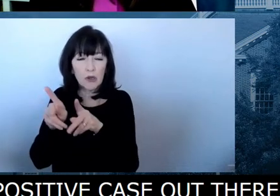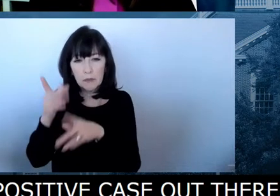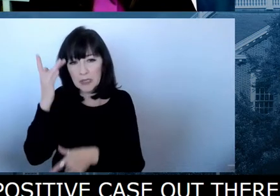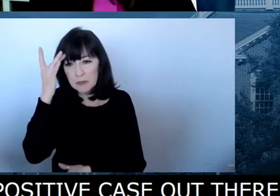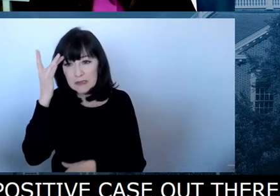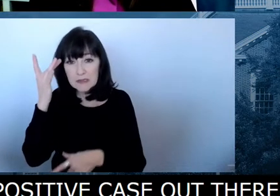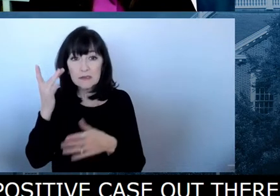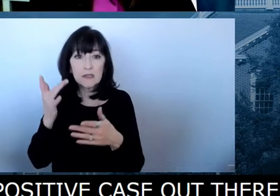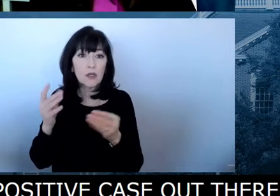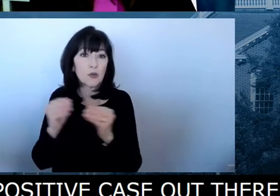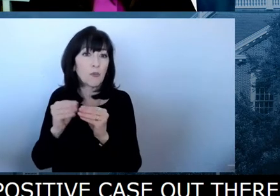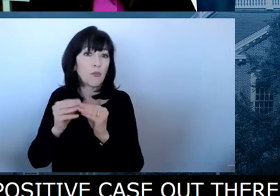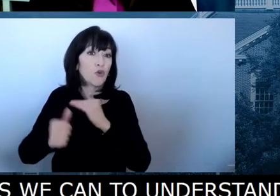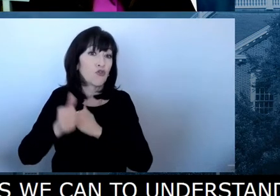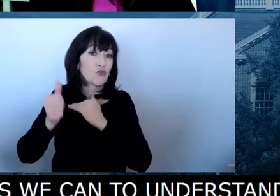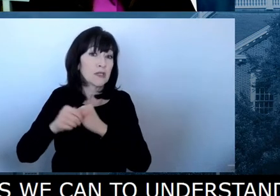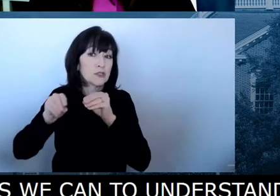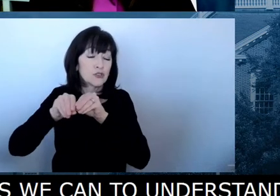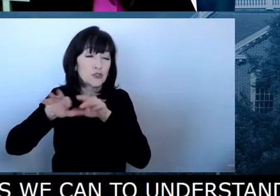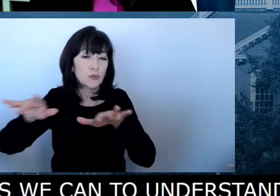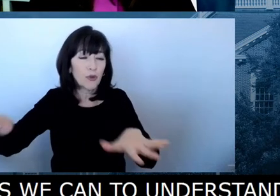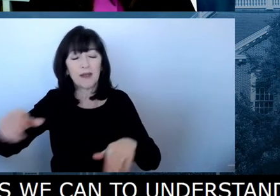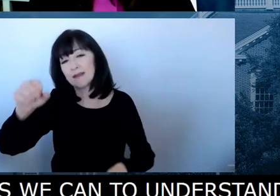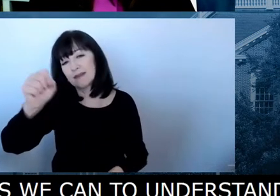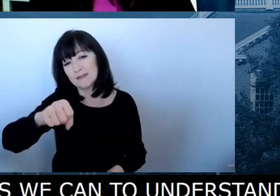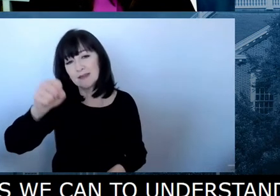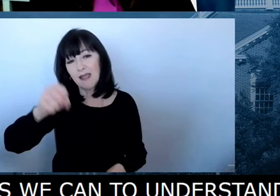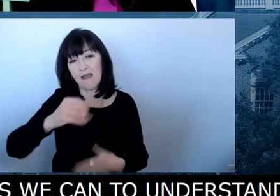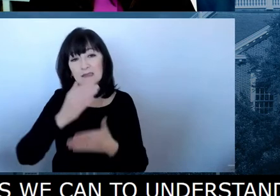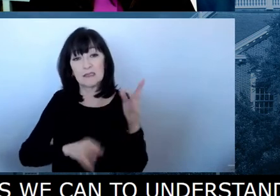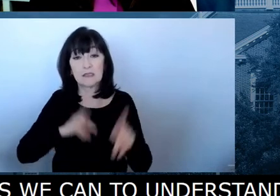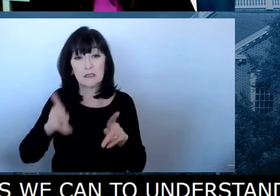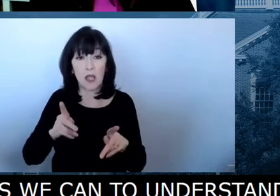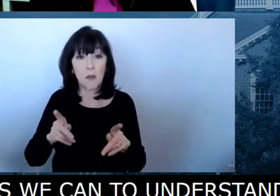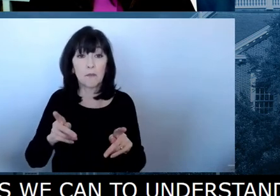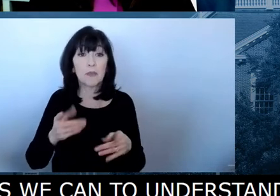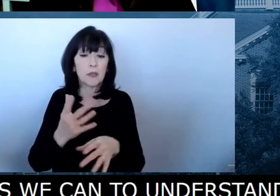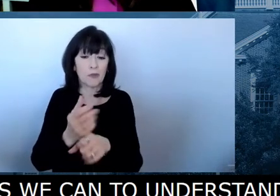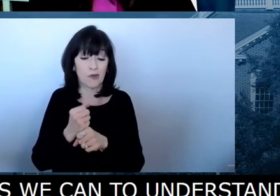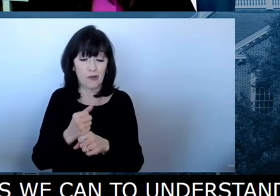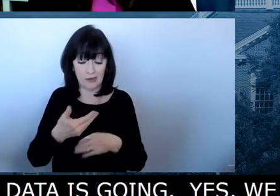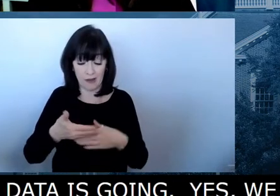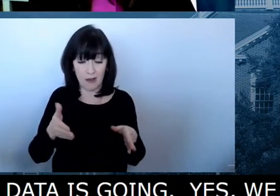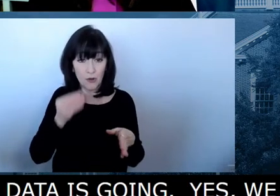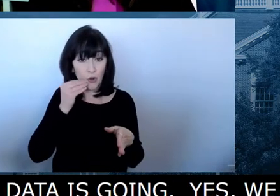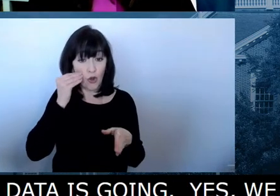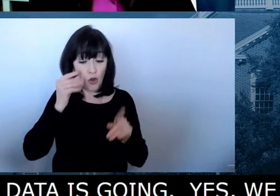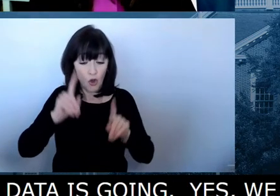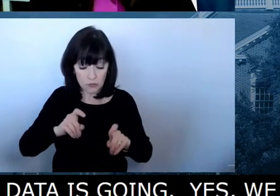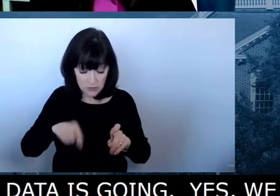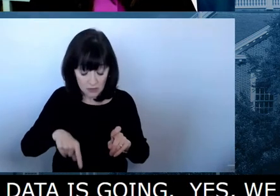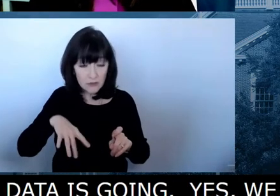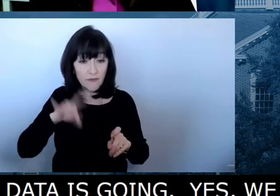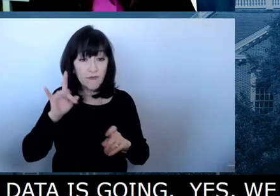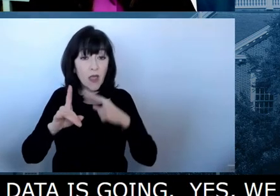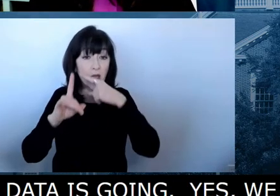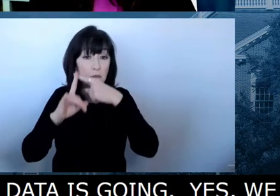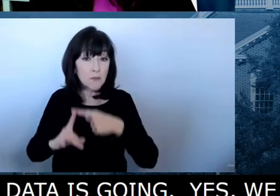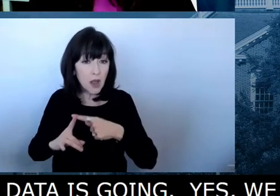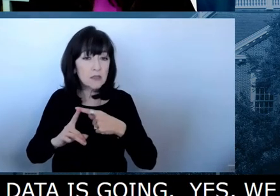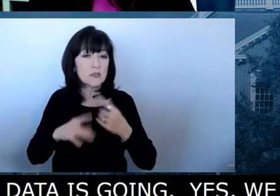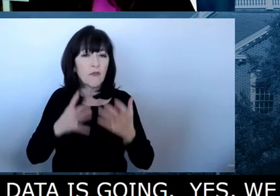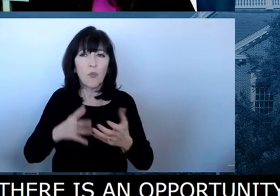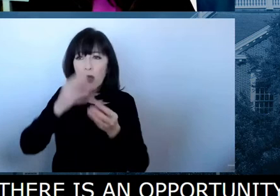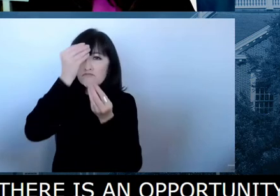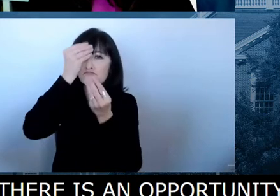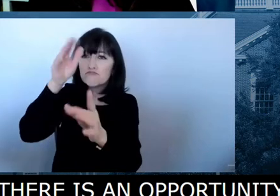yes, we understand that, that people wish there was an opportunity to report these positive cases. There isn't, but that doesn't mean that they don't serve a